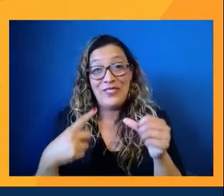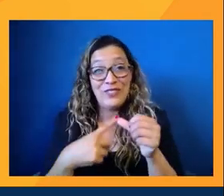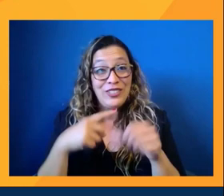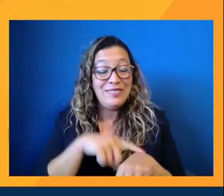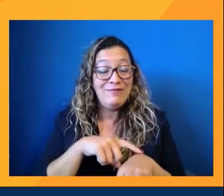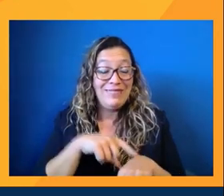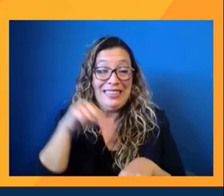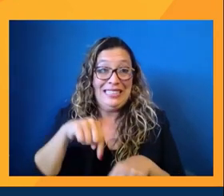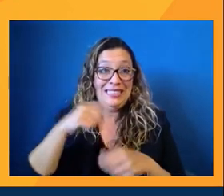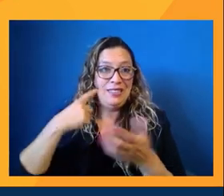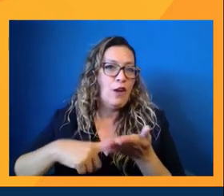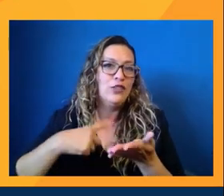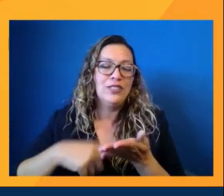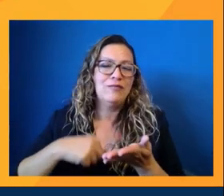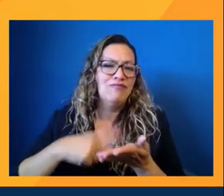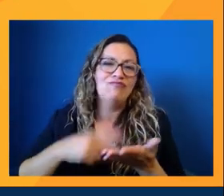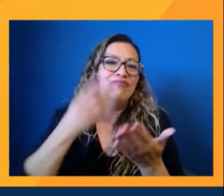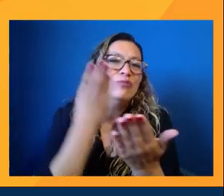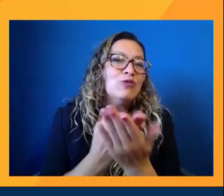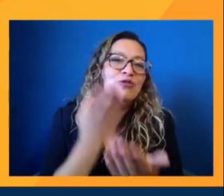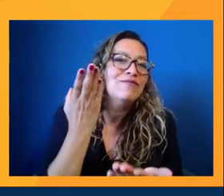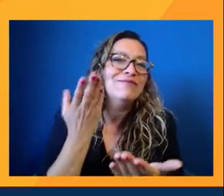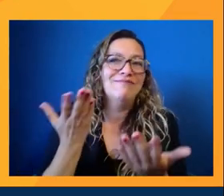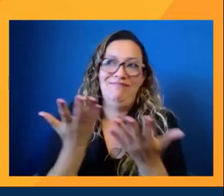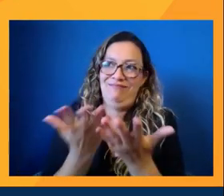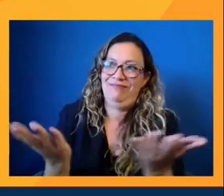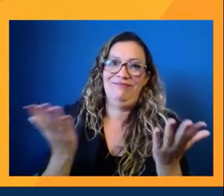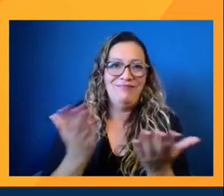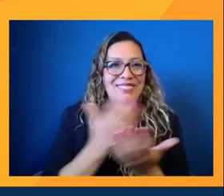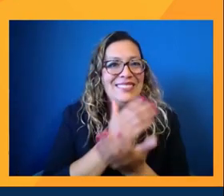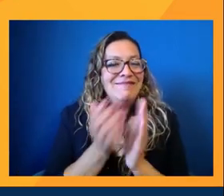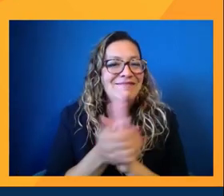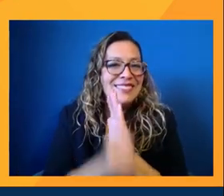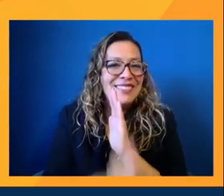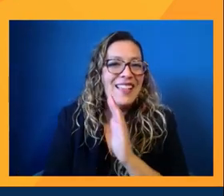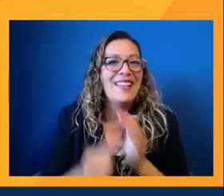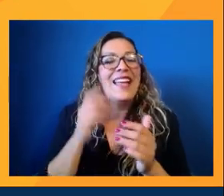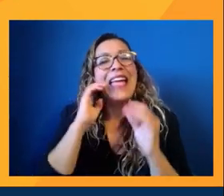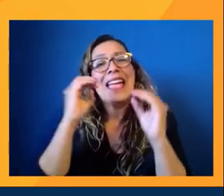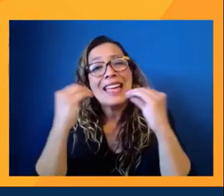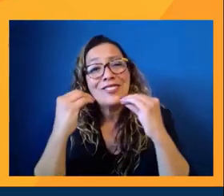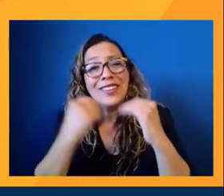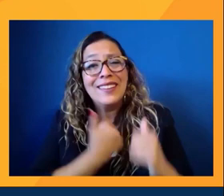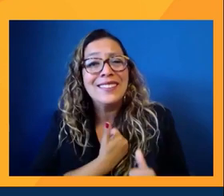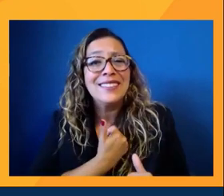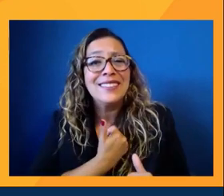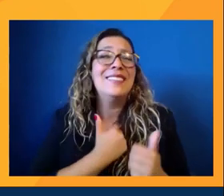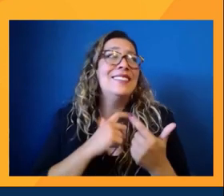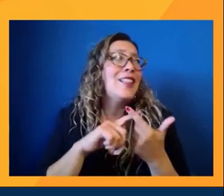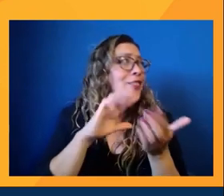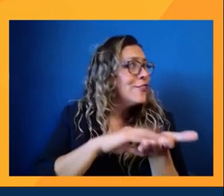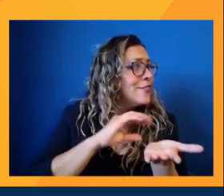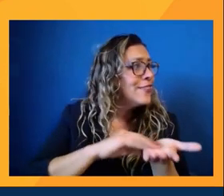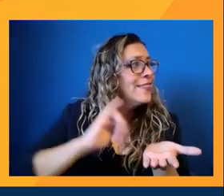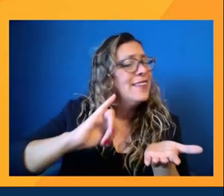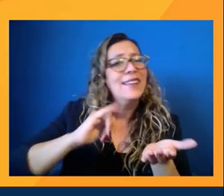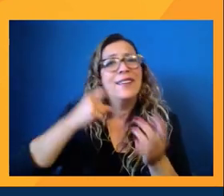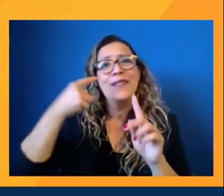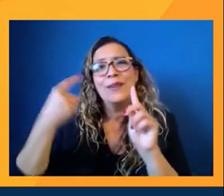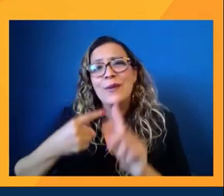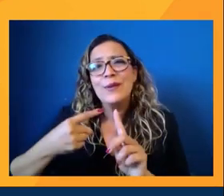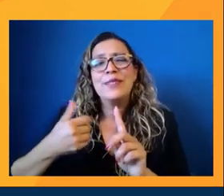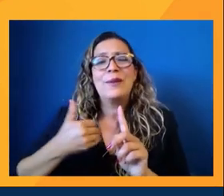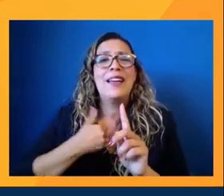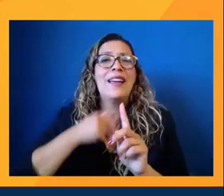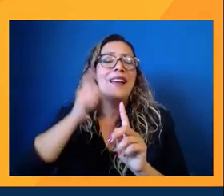this is a conversation that proves that, you know, conversations like this, educating ourselves about, you know, the goals that we have to, you